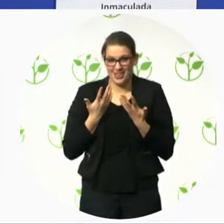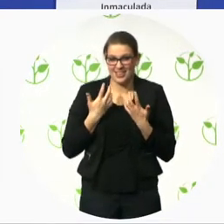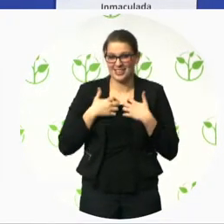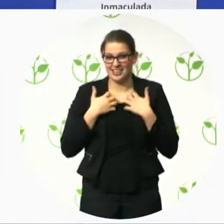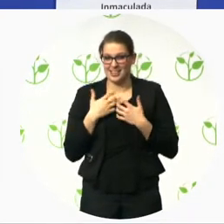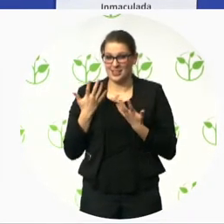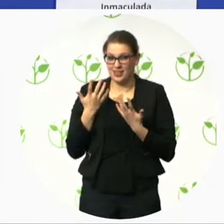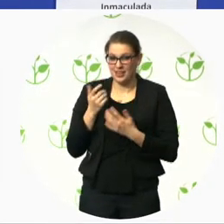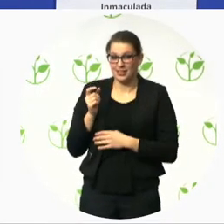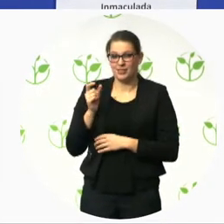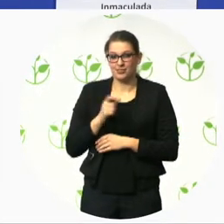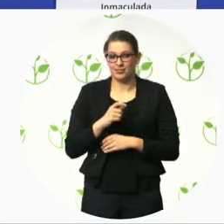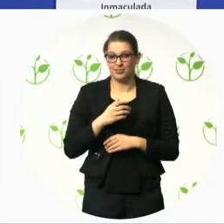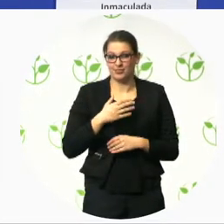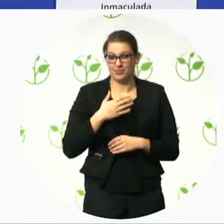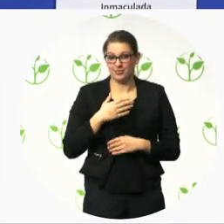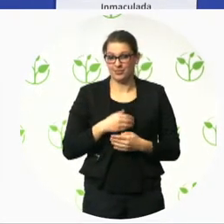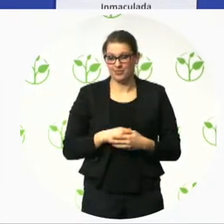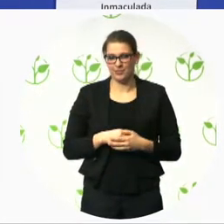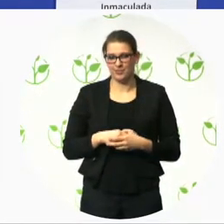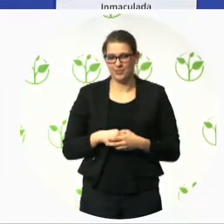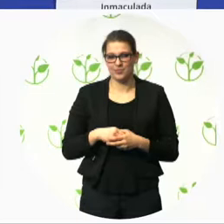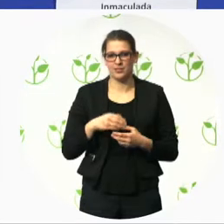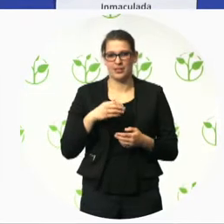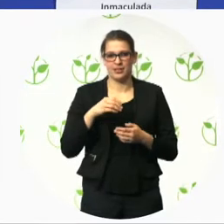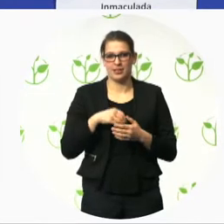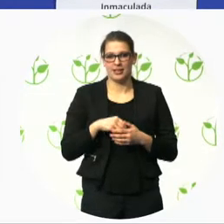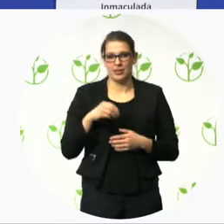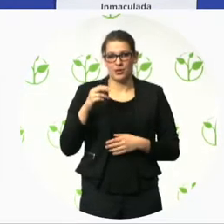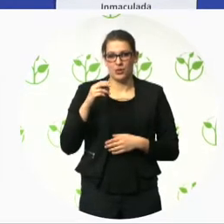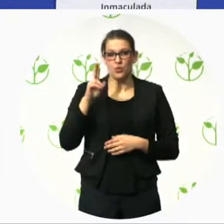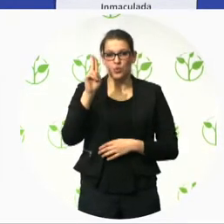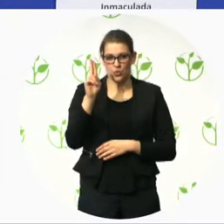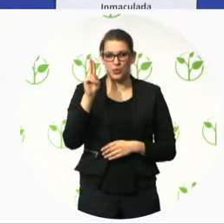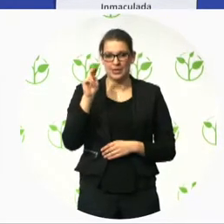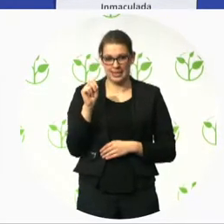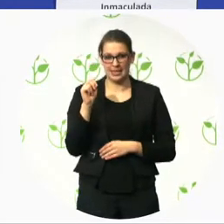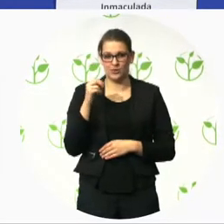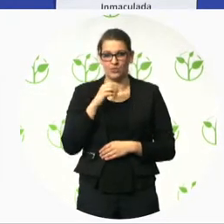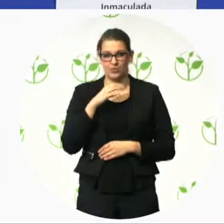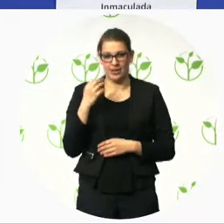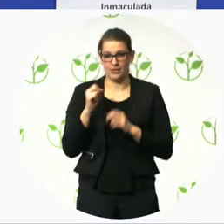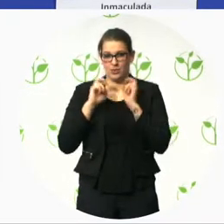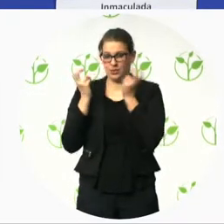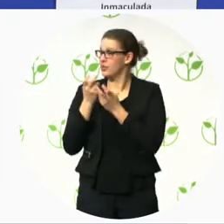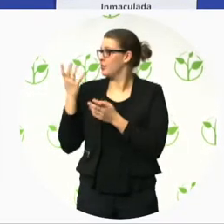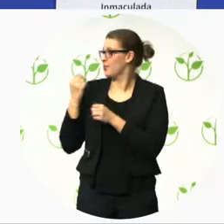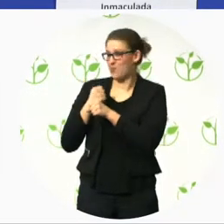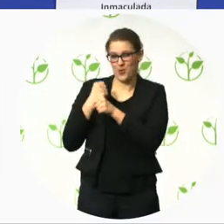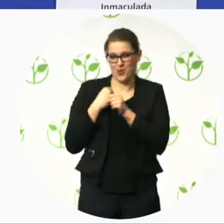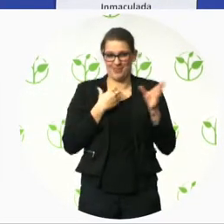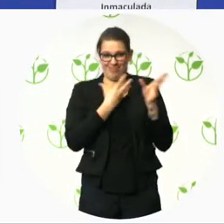It's another DG, DG Information Connect, DG Connect, sorry.